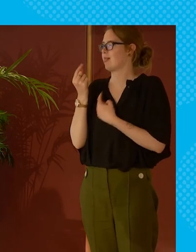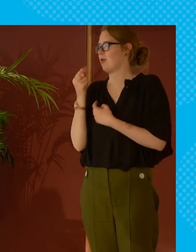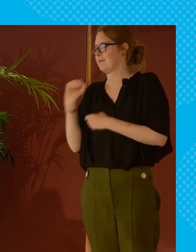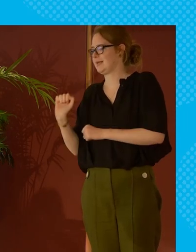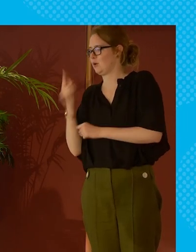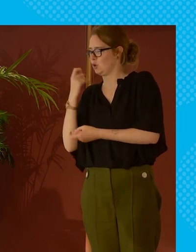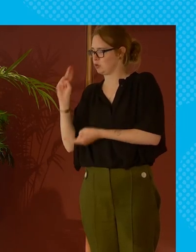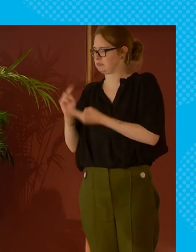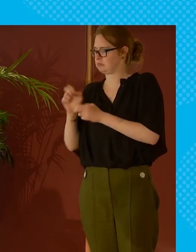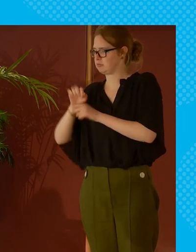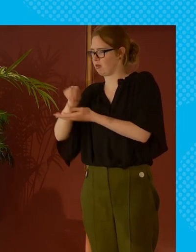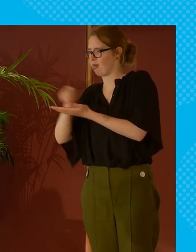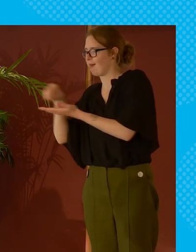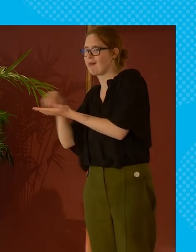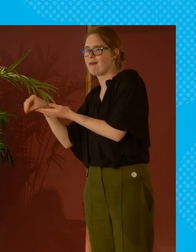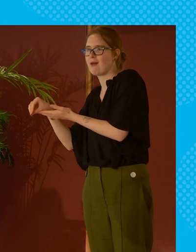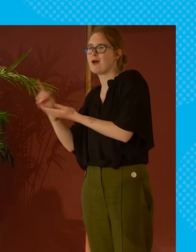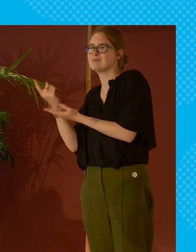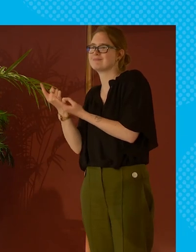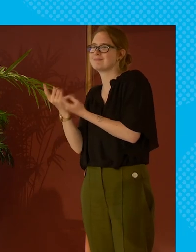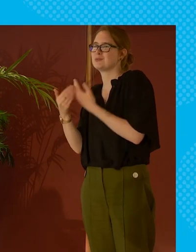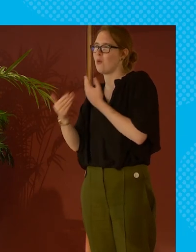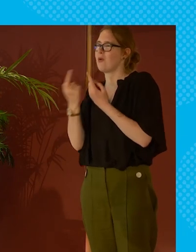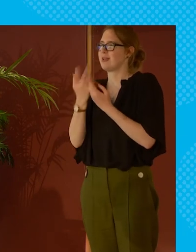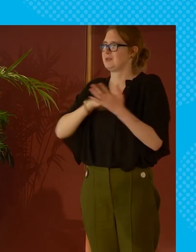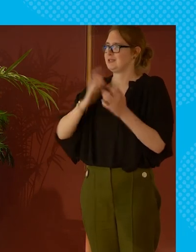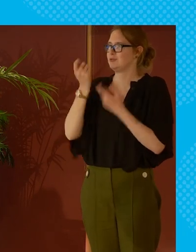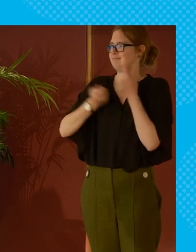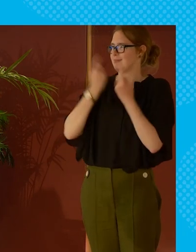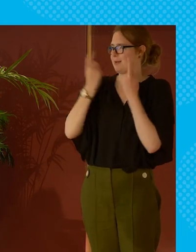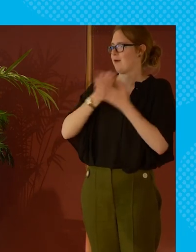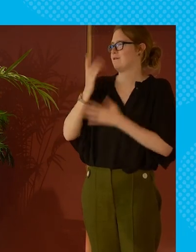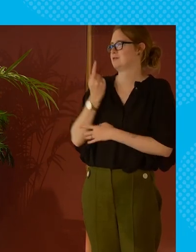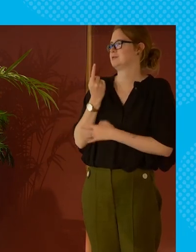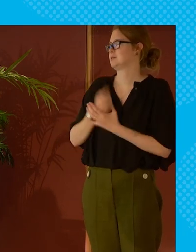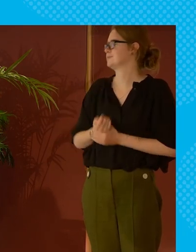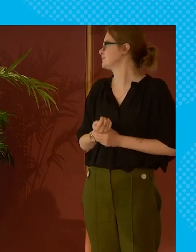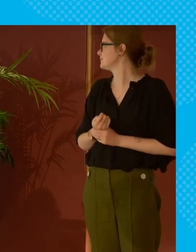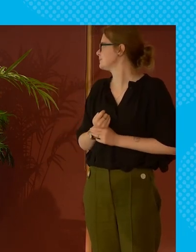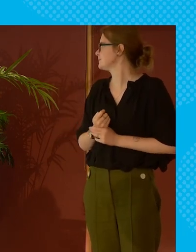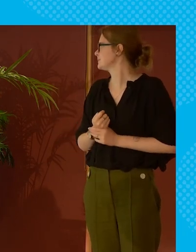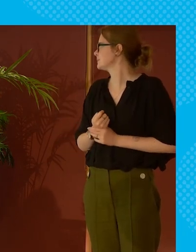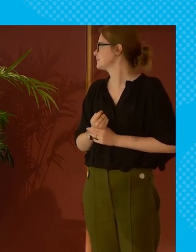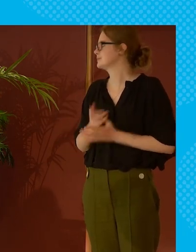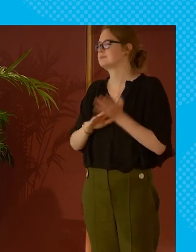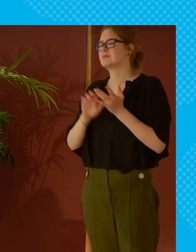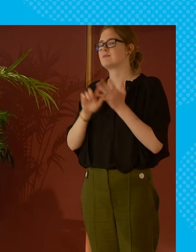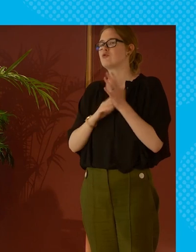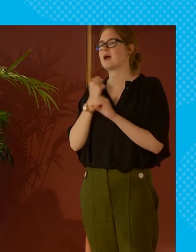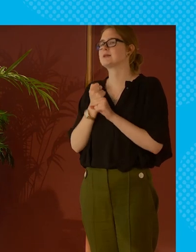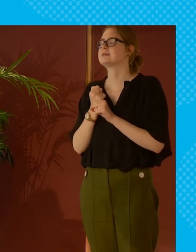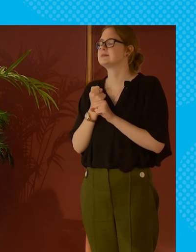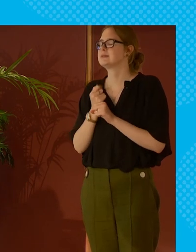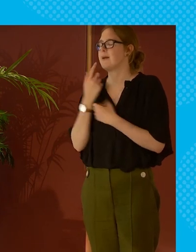thinking oh there's a little bit here we can redistribute actually there's a much bigger piece of the pie we need to be bringing in to redistribute yeah